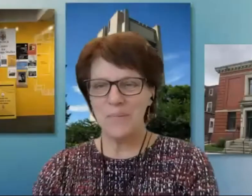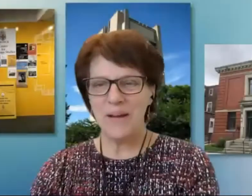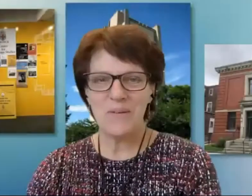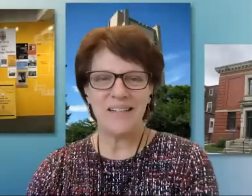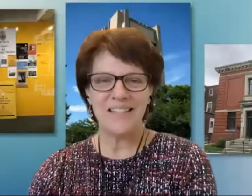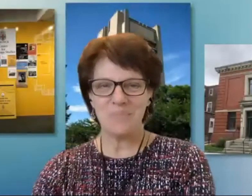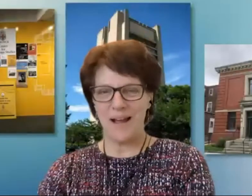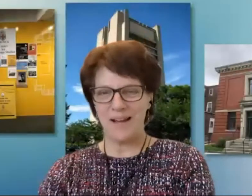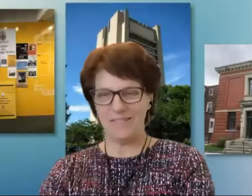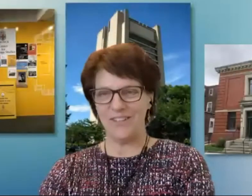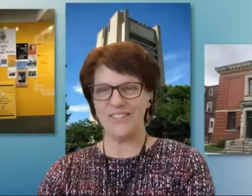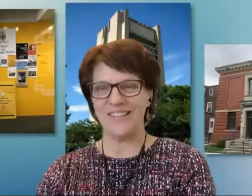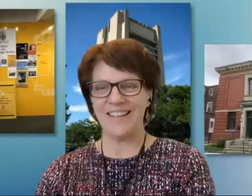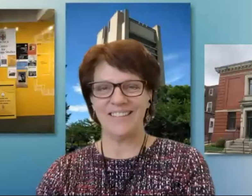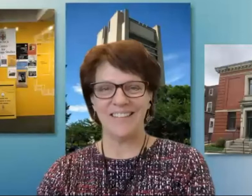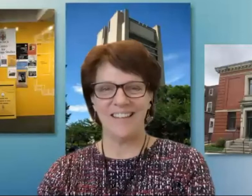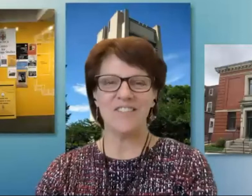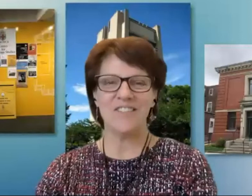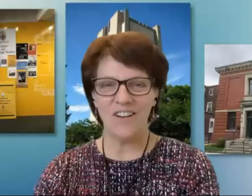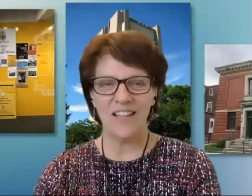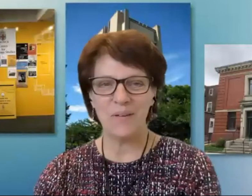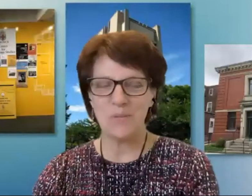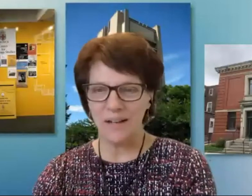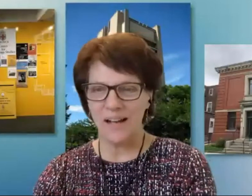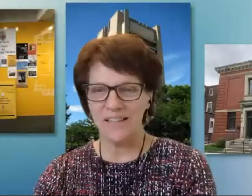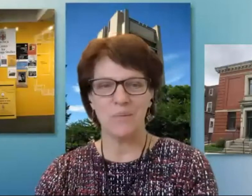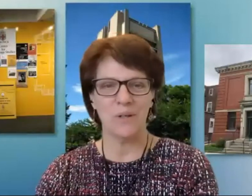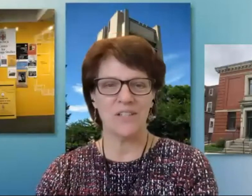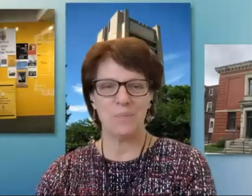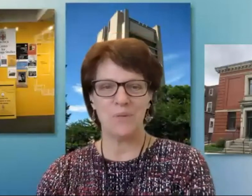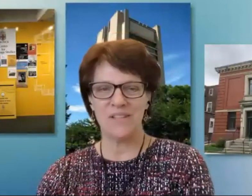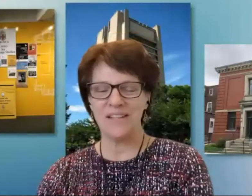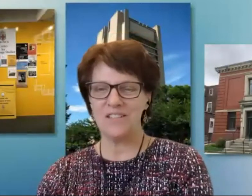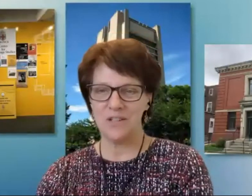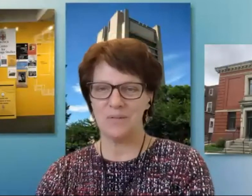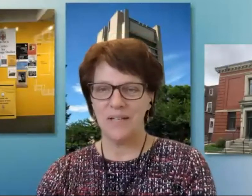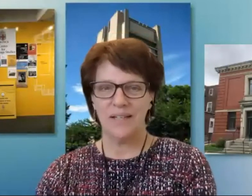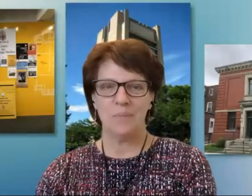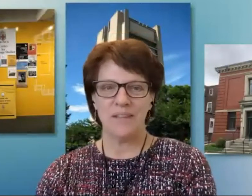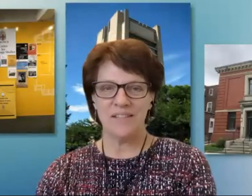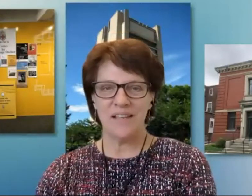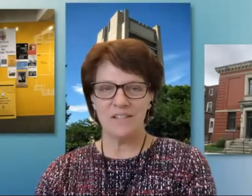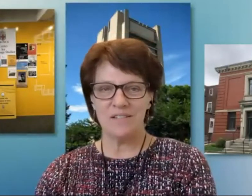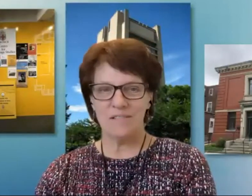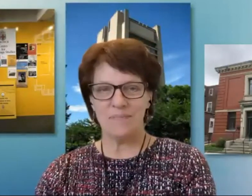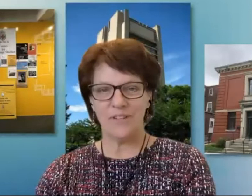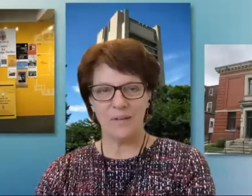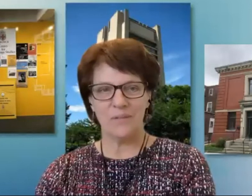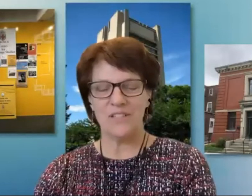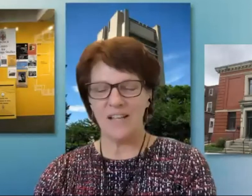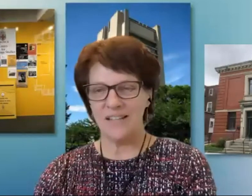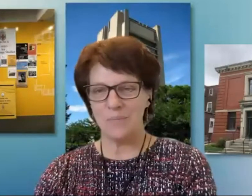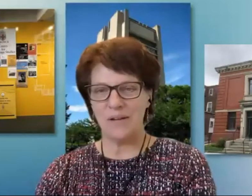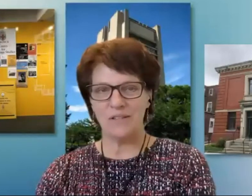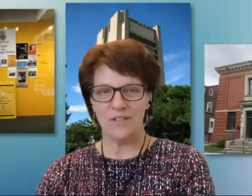Welcome everybody to Brown University into the fall language pedagogy workshop presented to you by the Center for